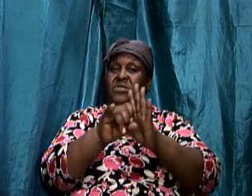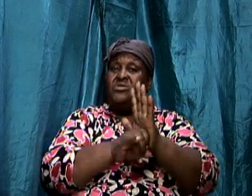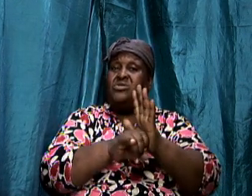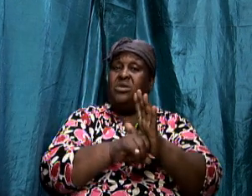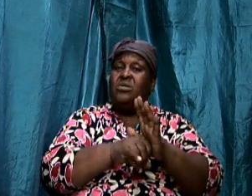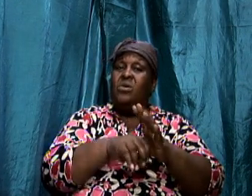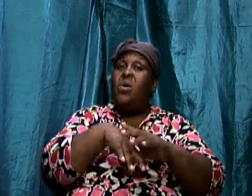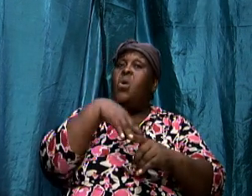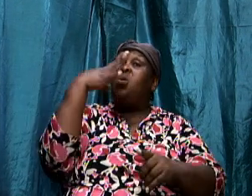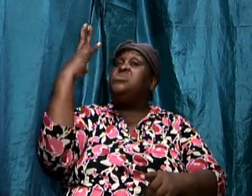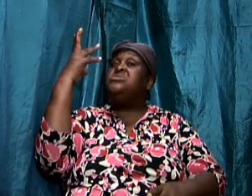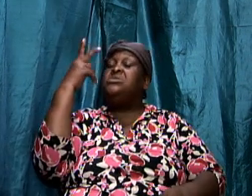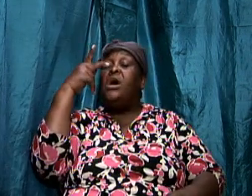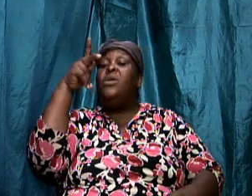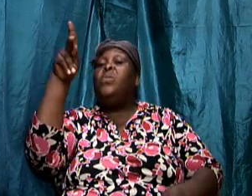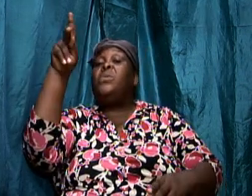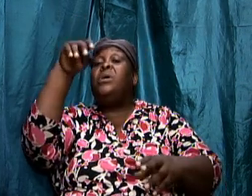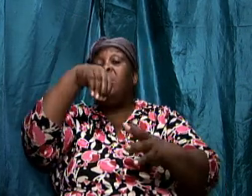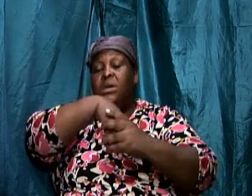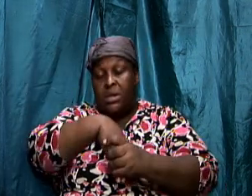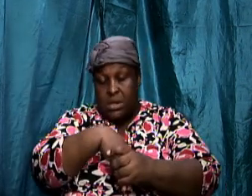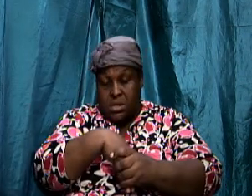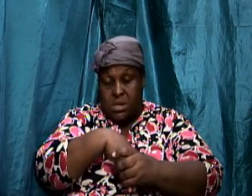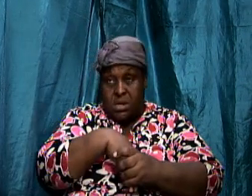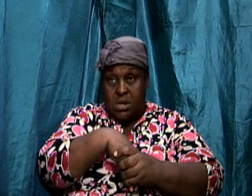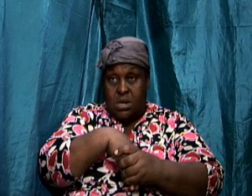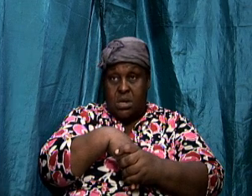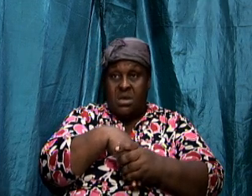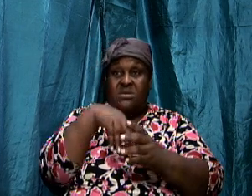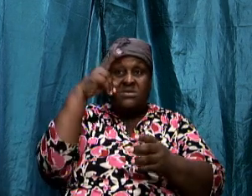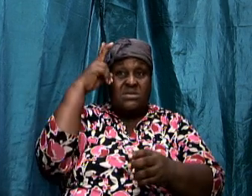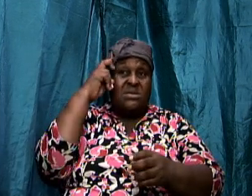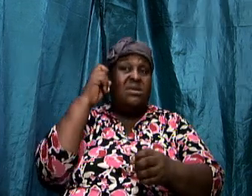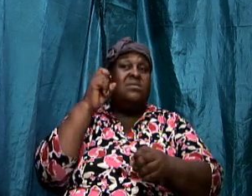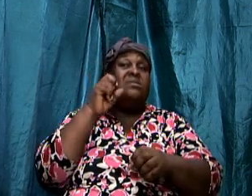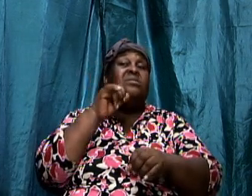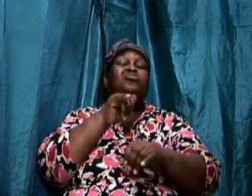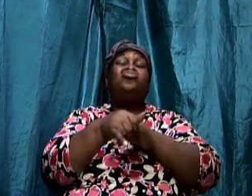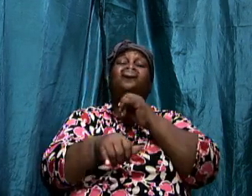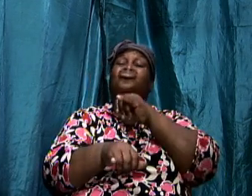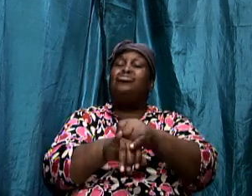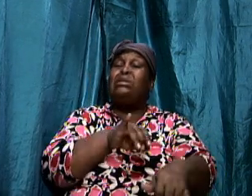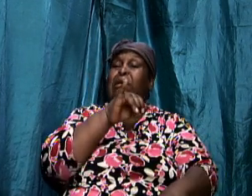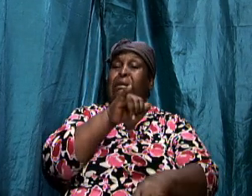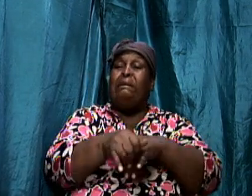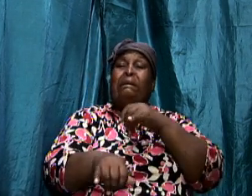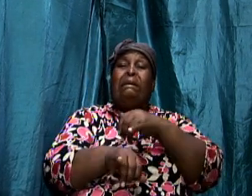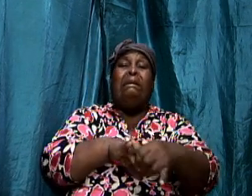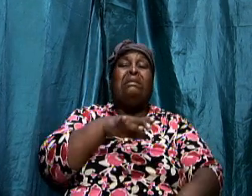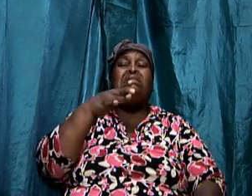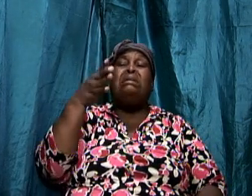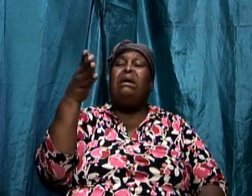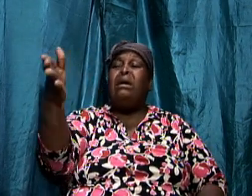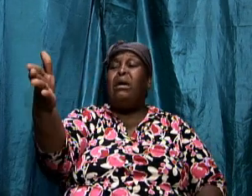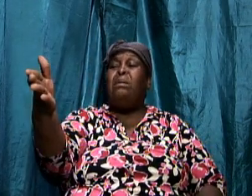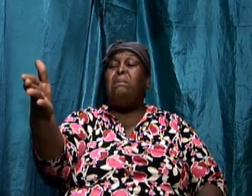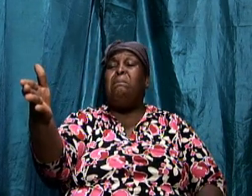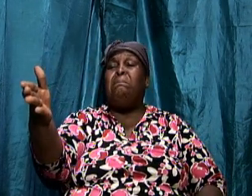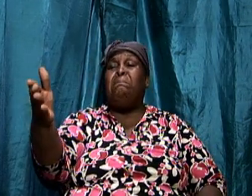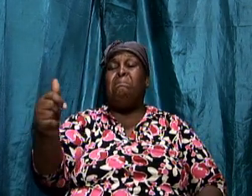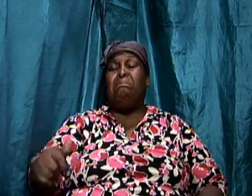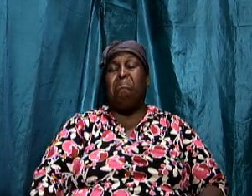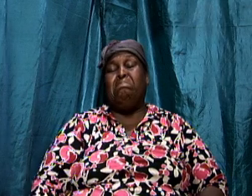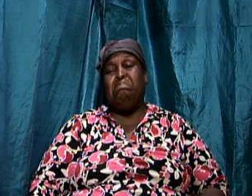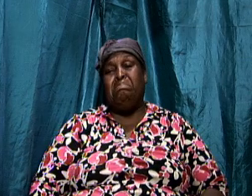warfare overwhelmed them and they have faltered and they fell and they were blooded